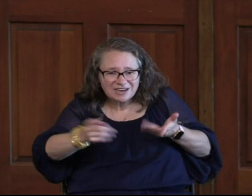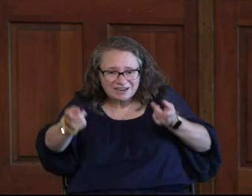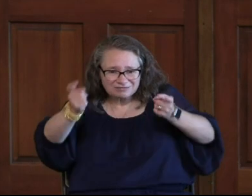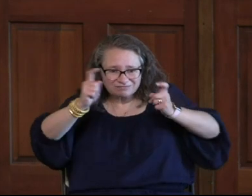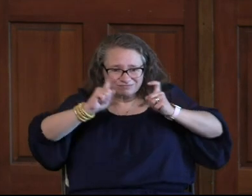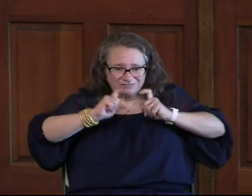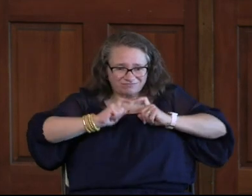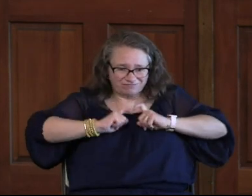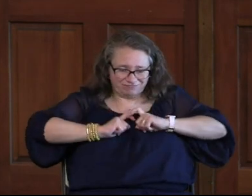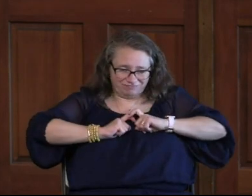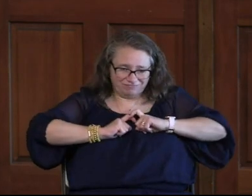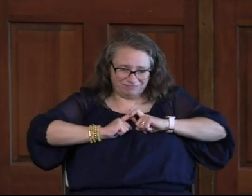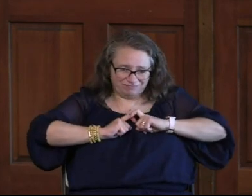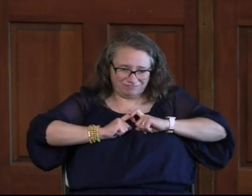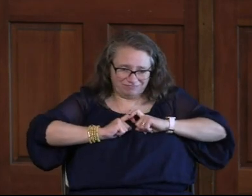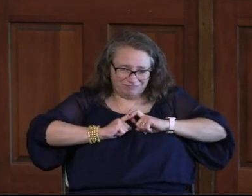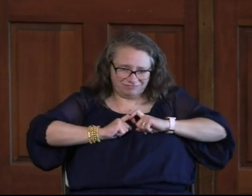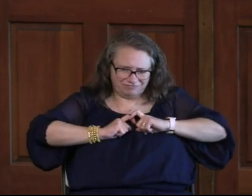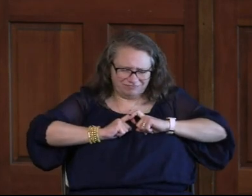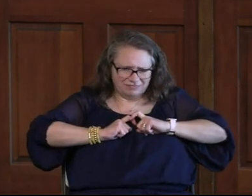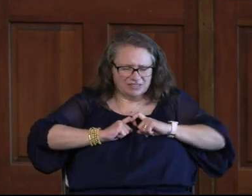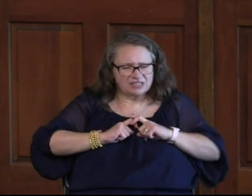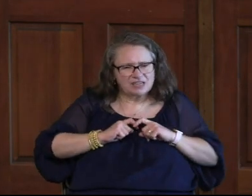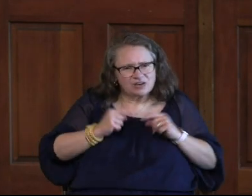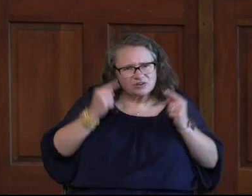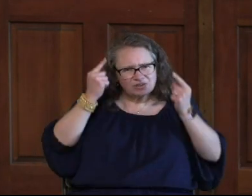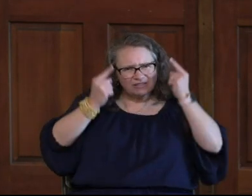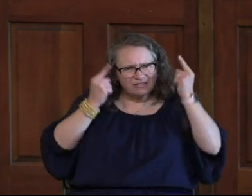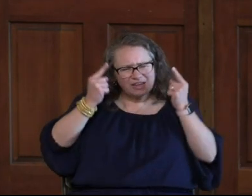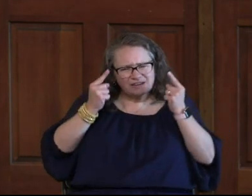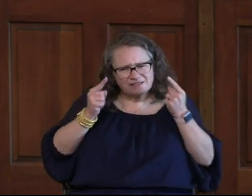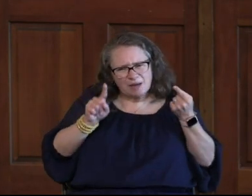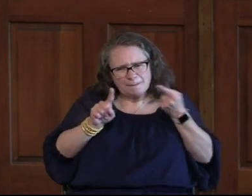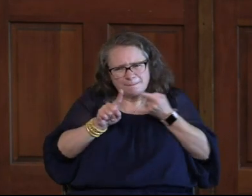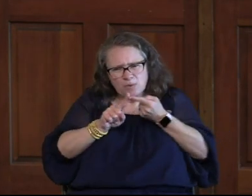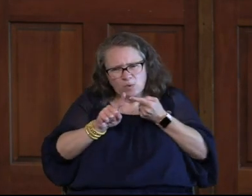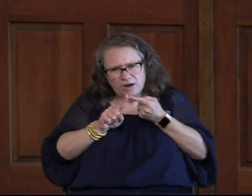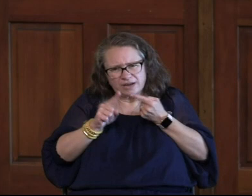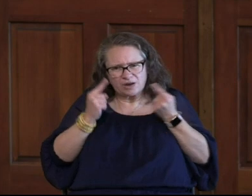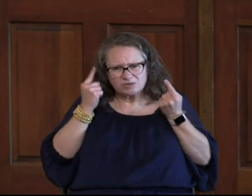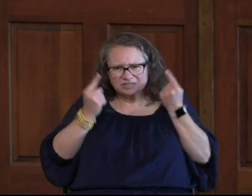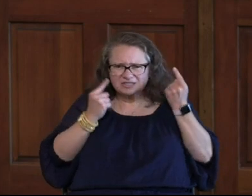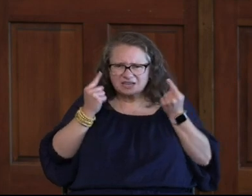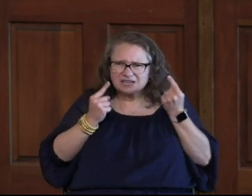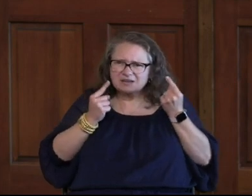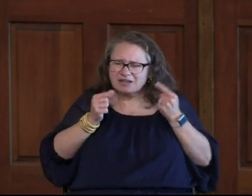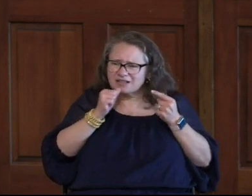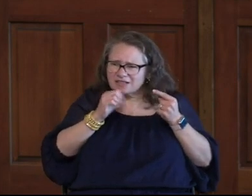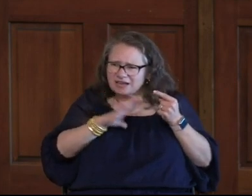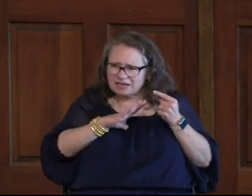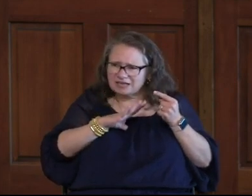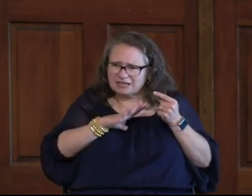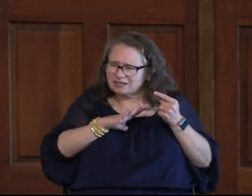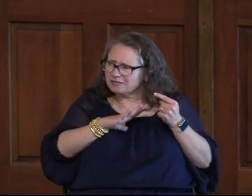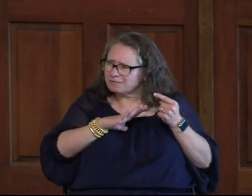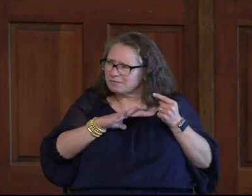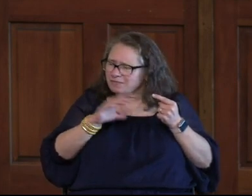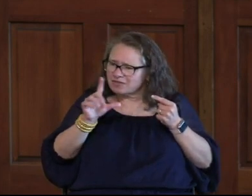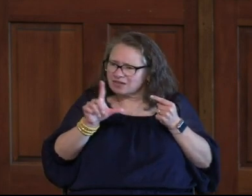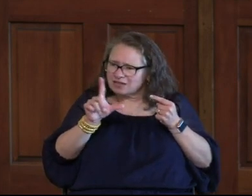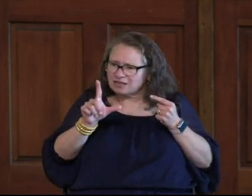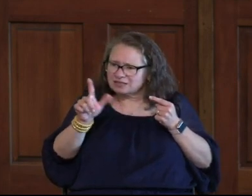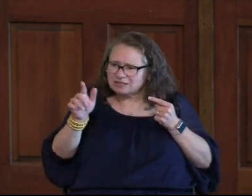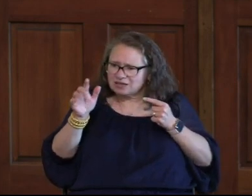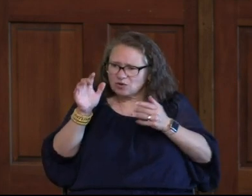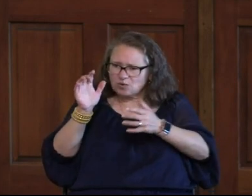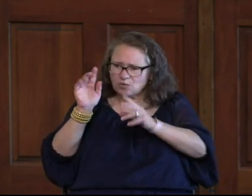you in that moment. As I was thinking about that point, I was thinking about a lady. Lindsay and I